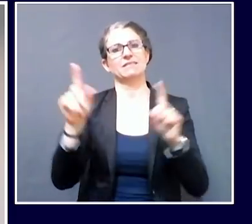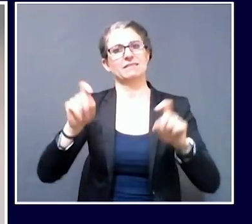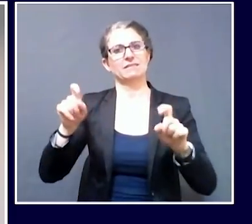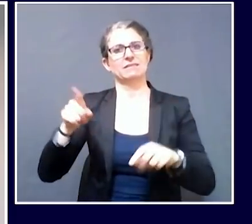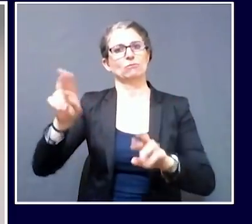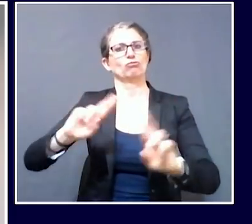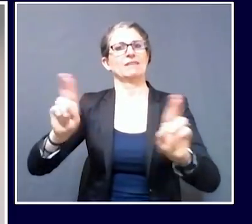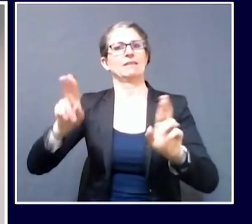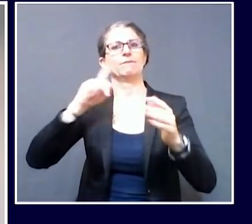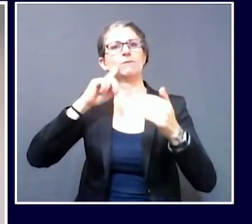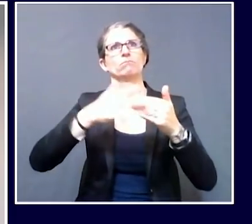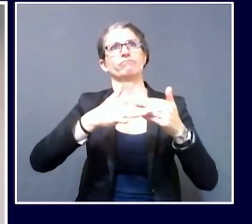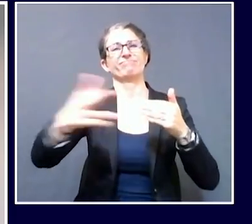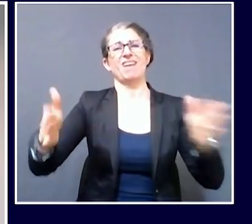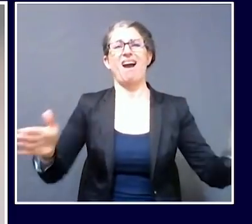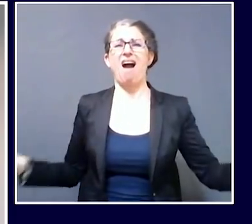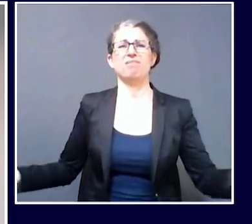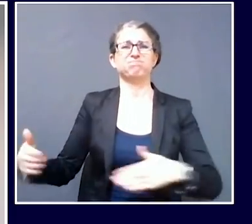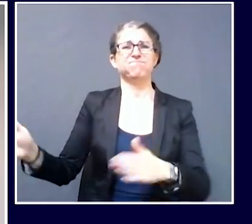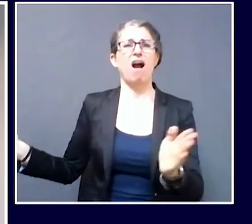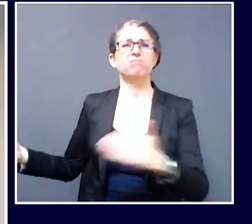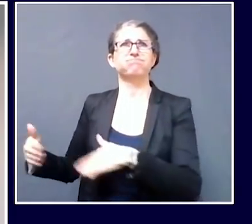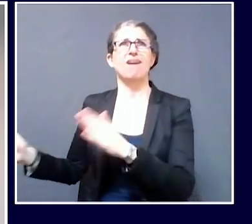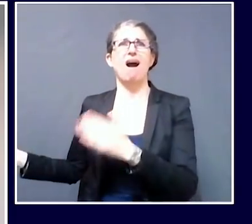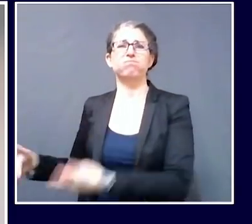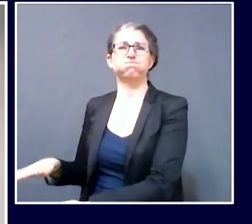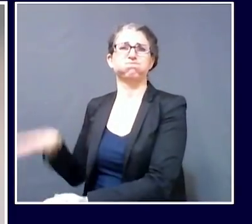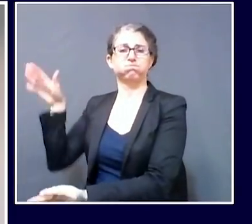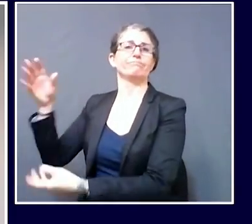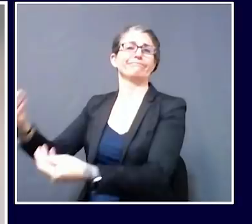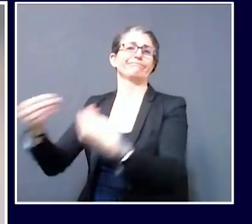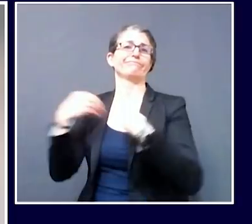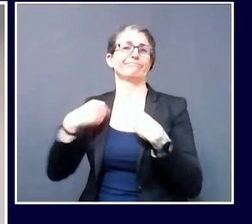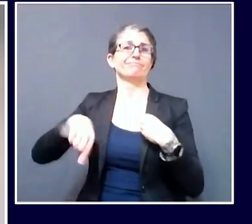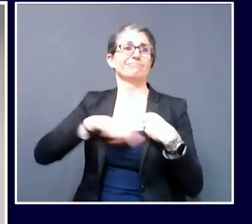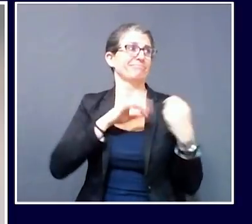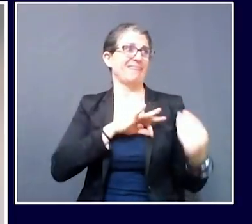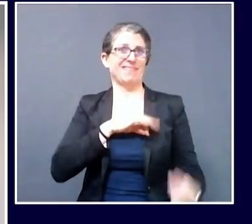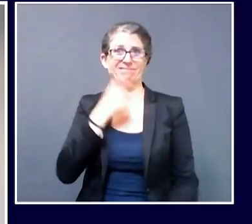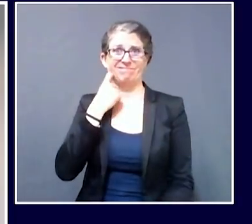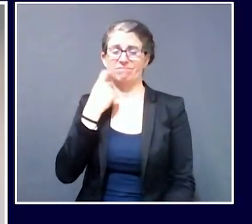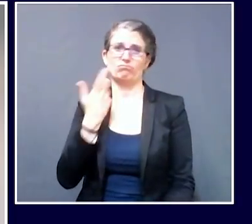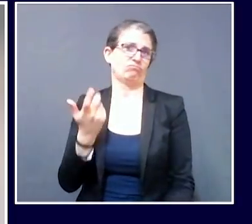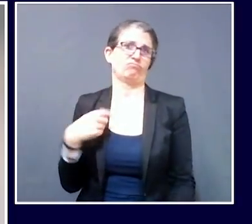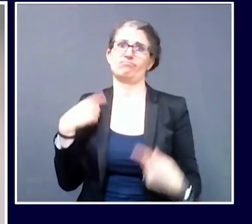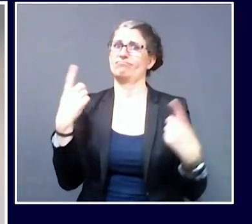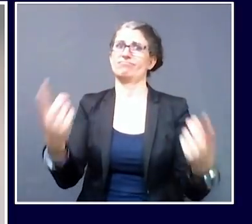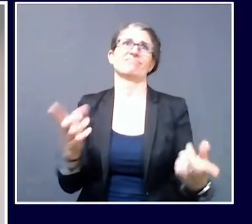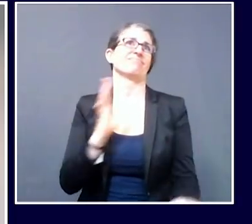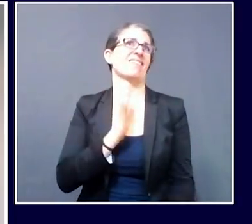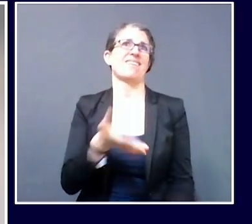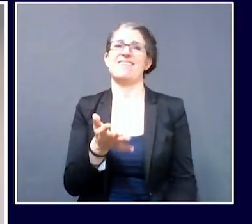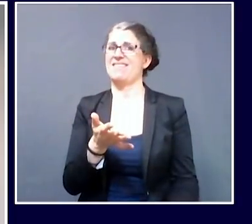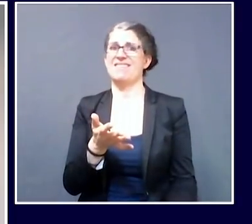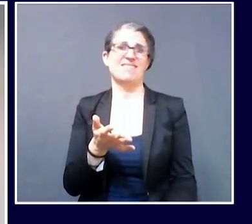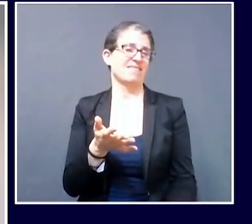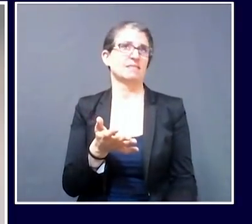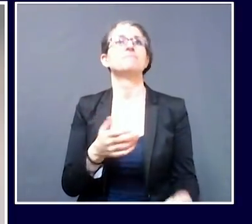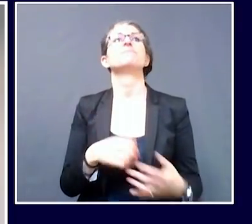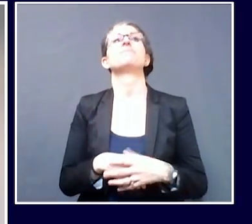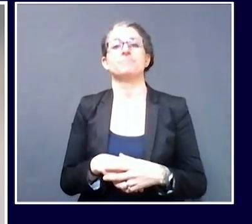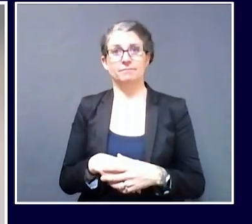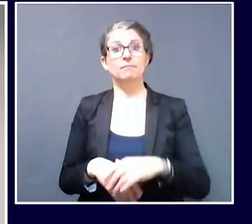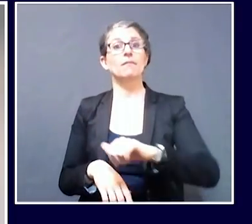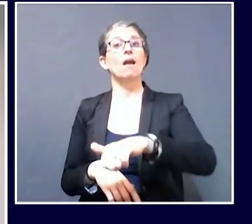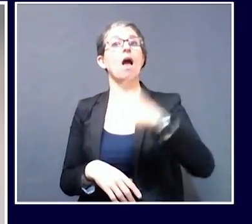kits. So whereas previously we and other states to this day had been reliant upon